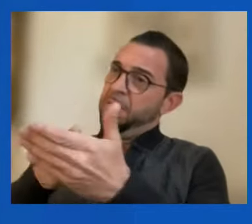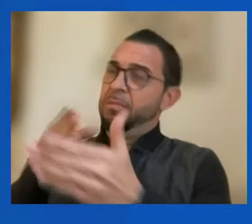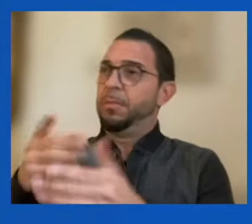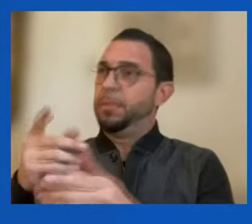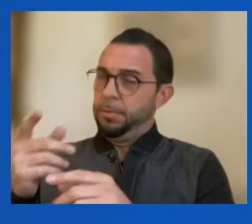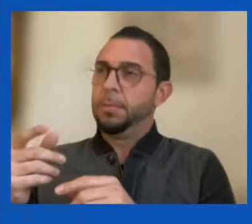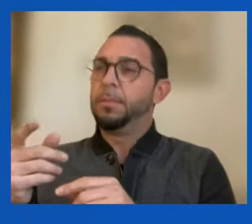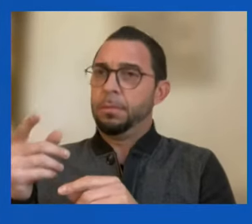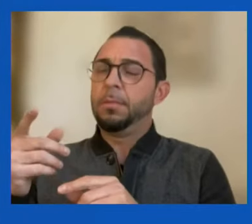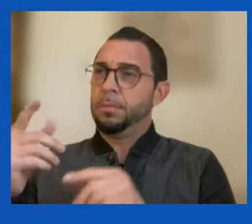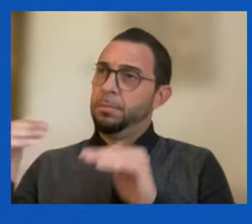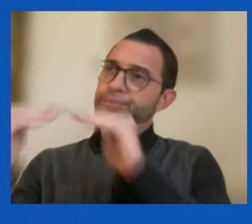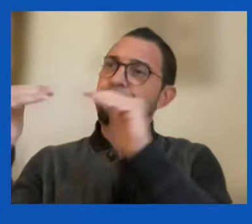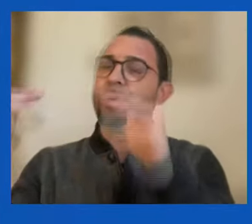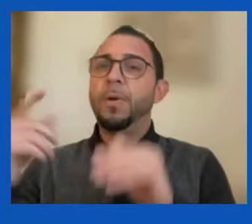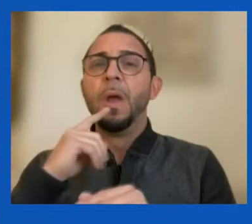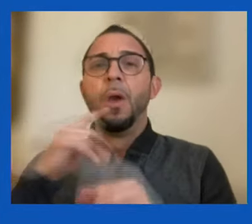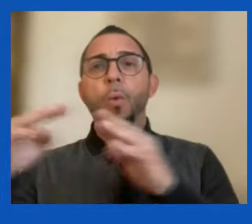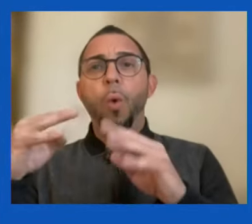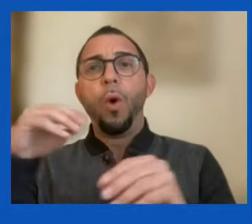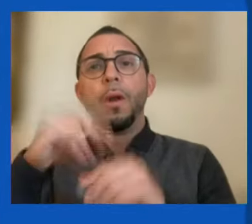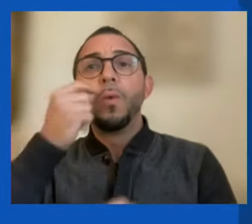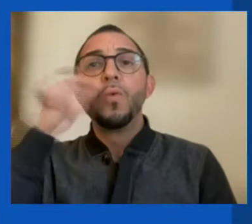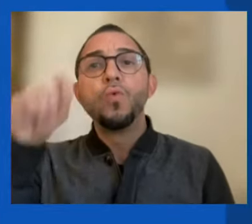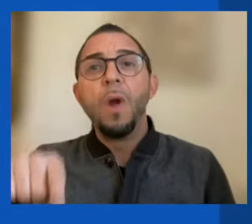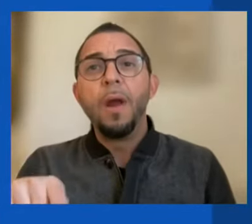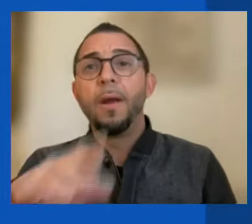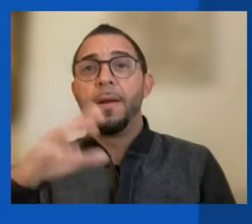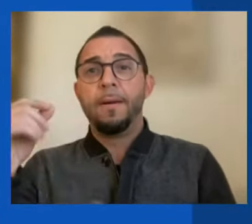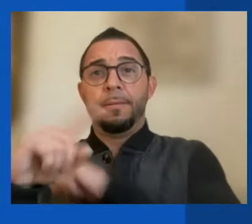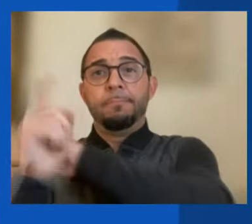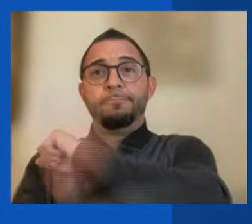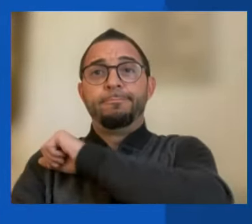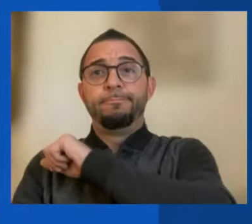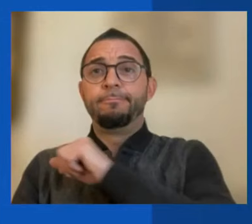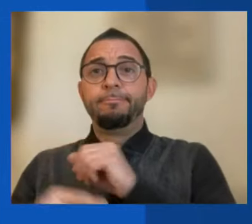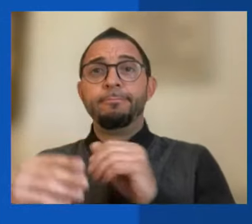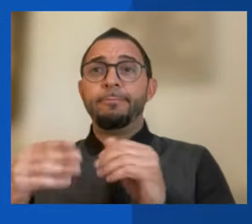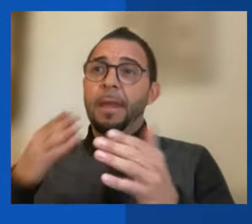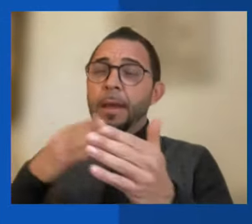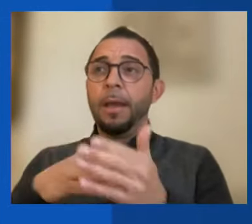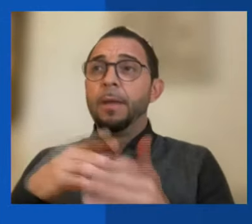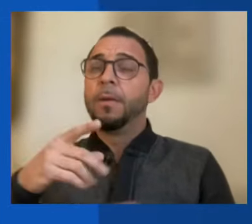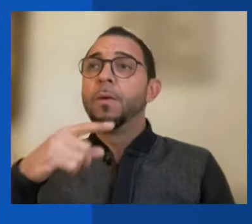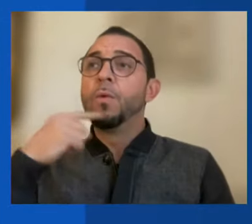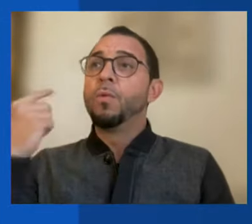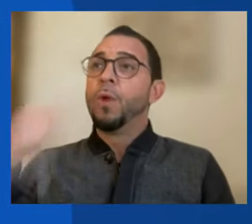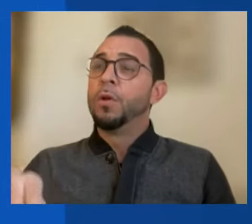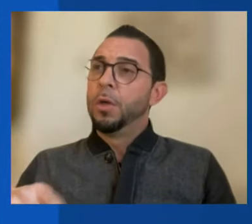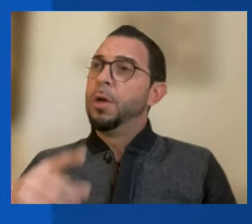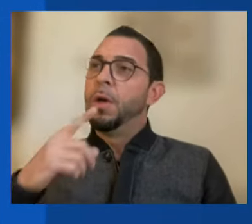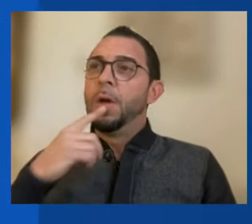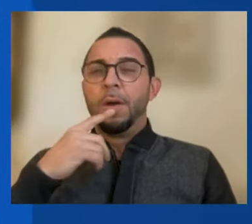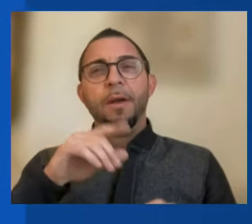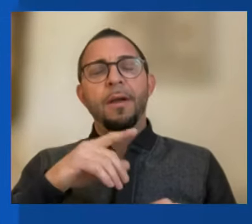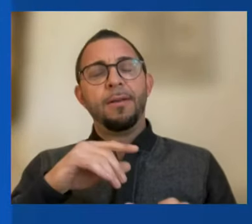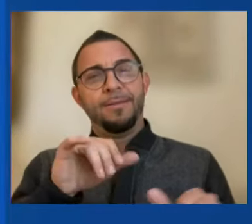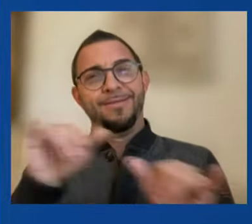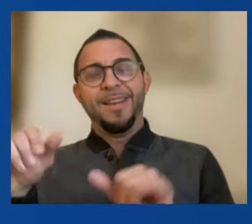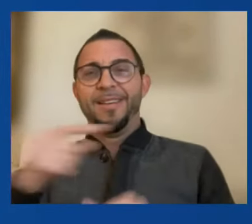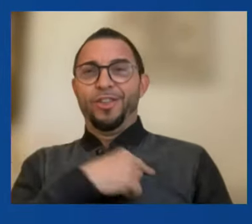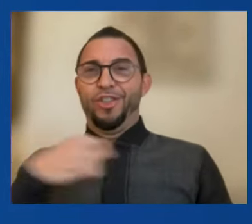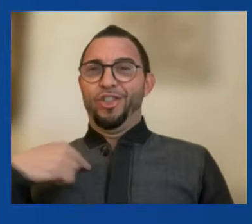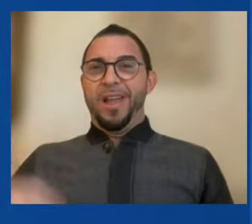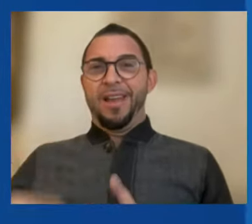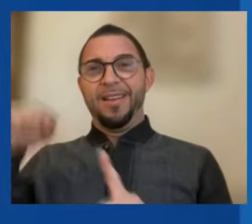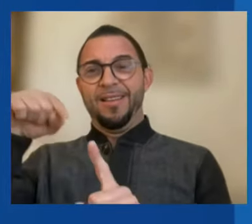war in Ukraine and sanctions against Russia highlight the pivotal role of China. China